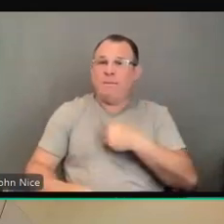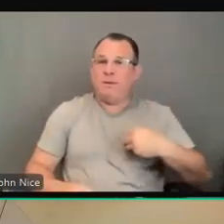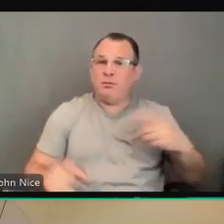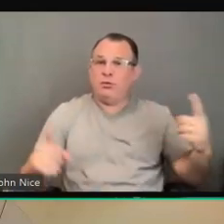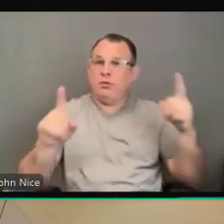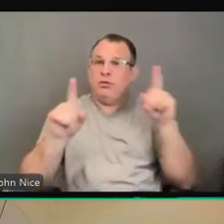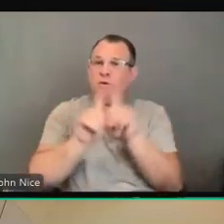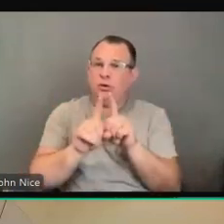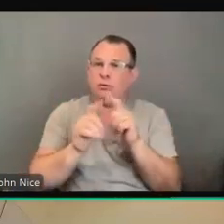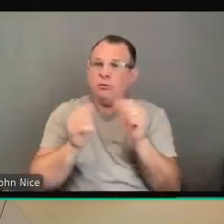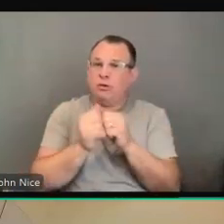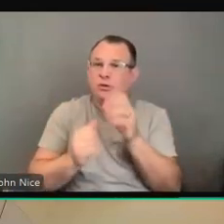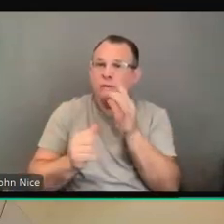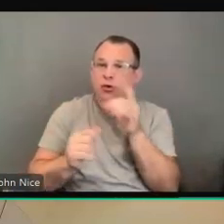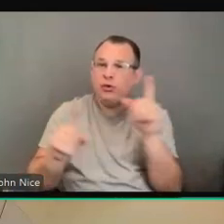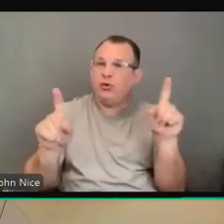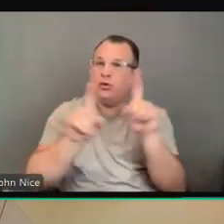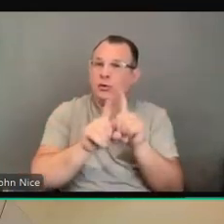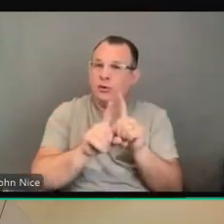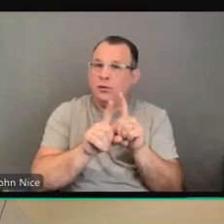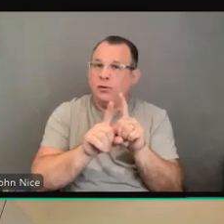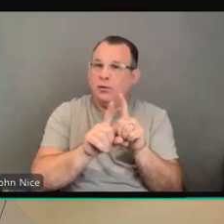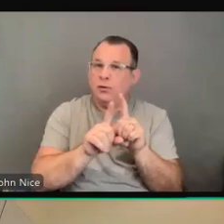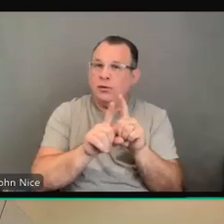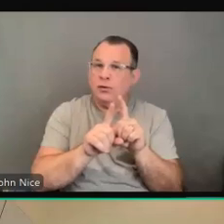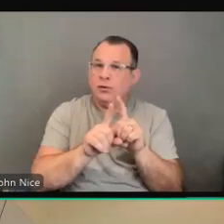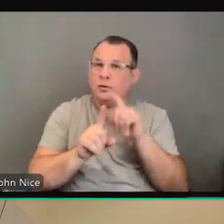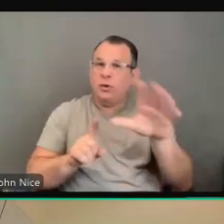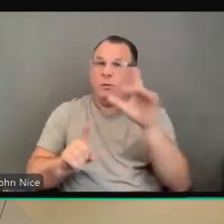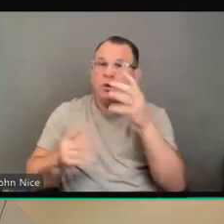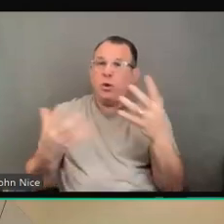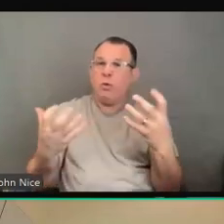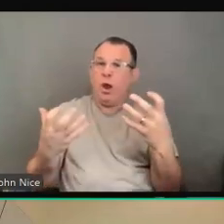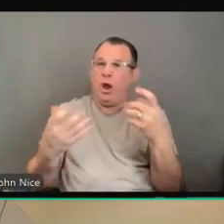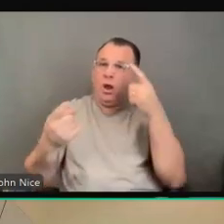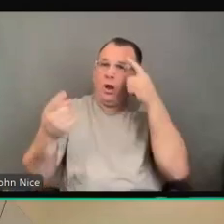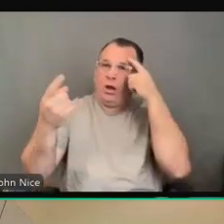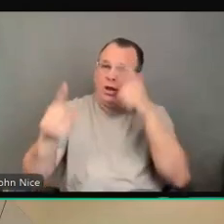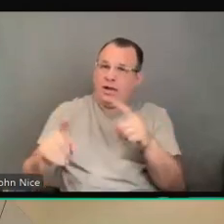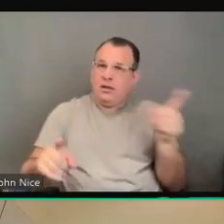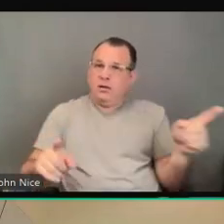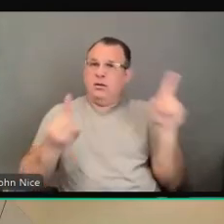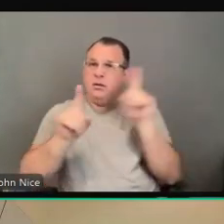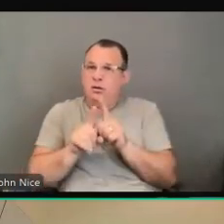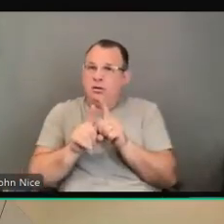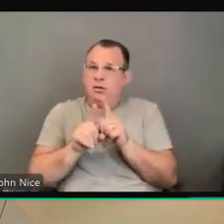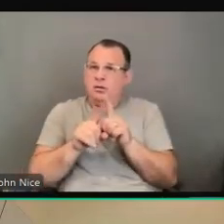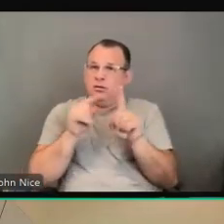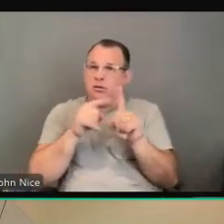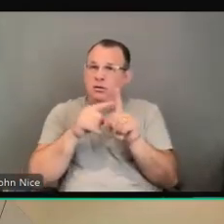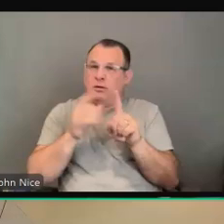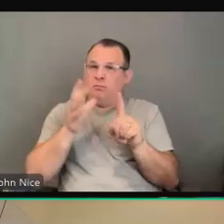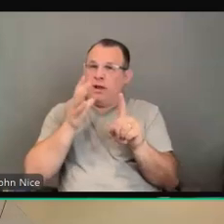And it's at your mother's consent that you're there. It's at your mother's request